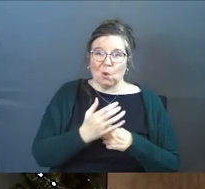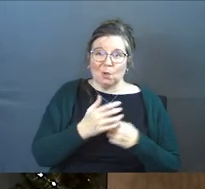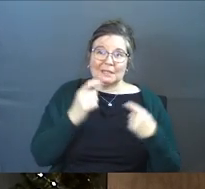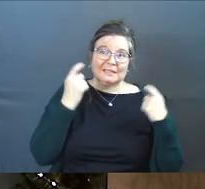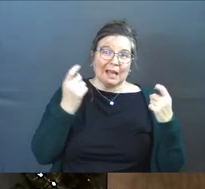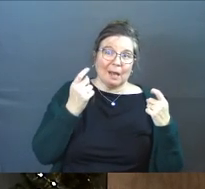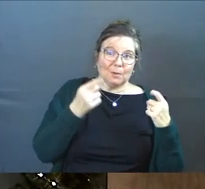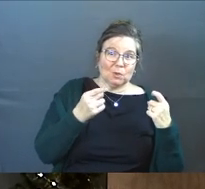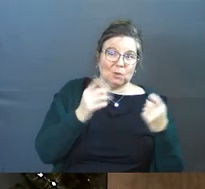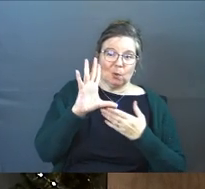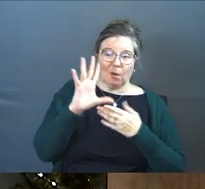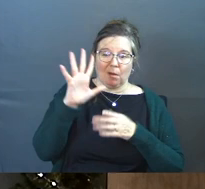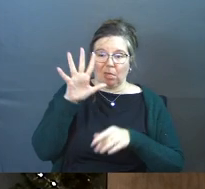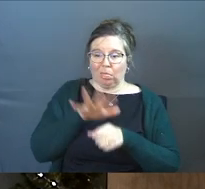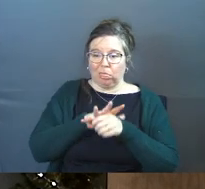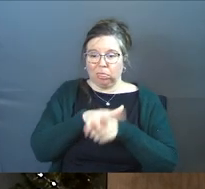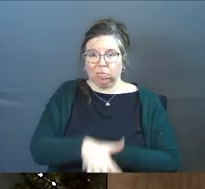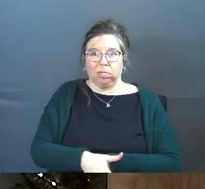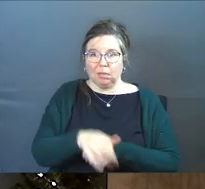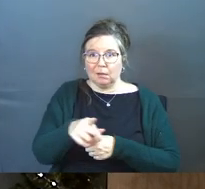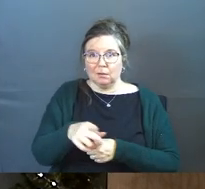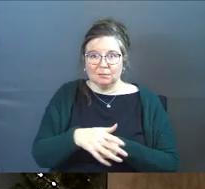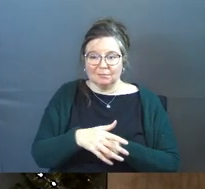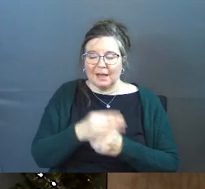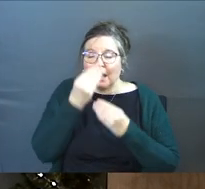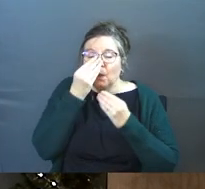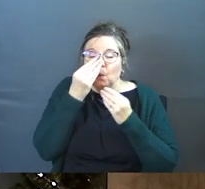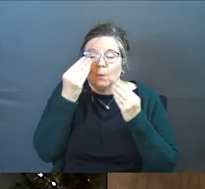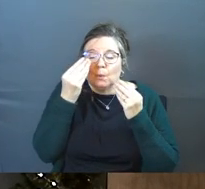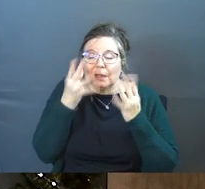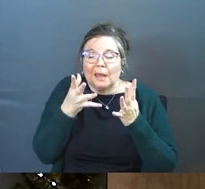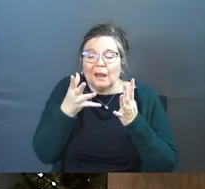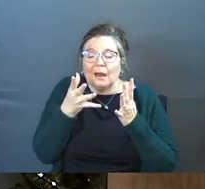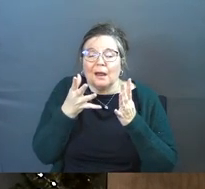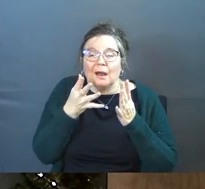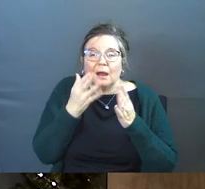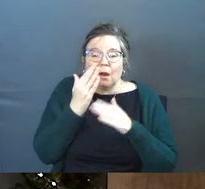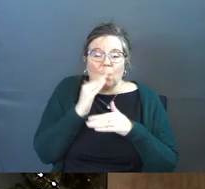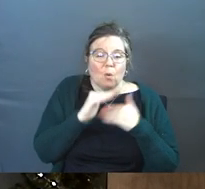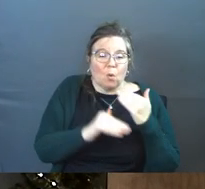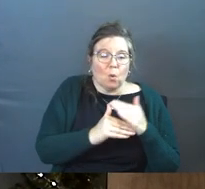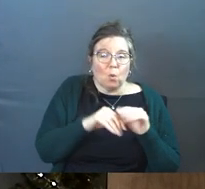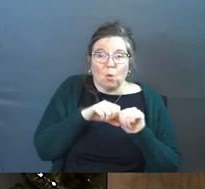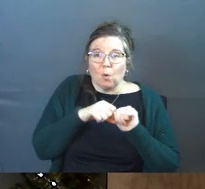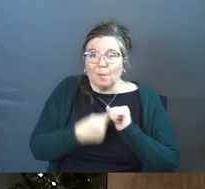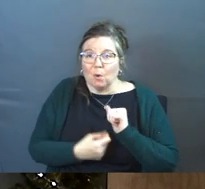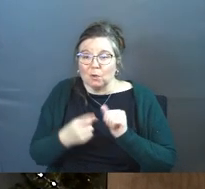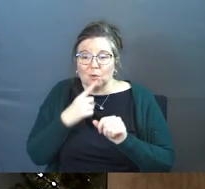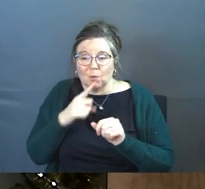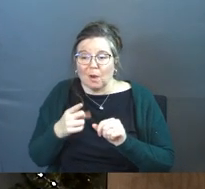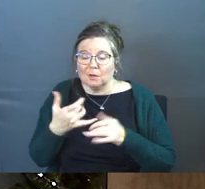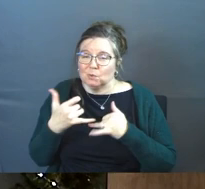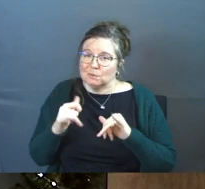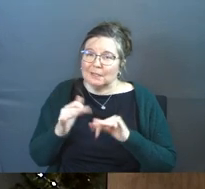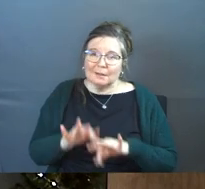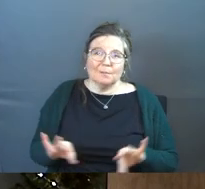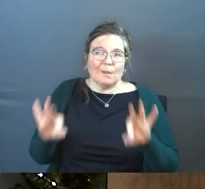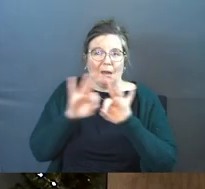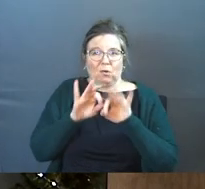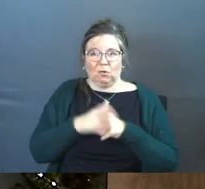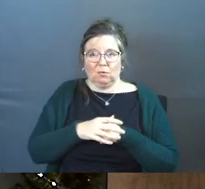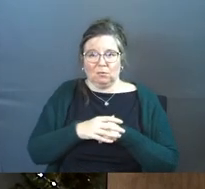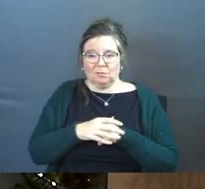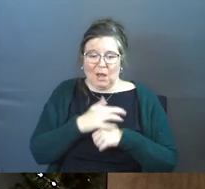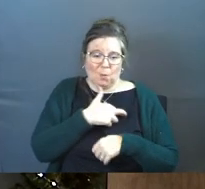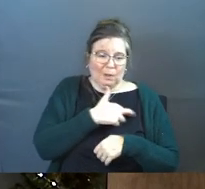celebrates you or doesn't celebrate you. I don't care how whole or broken you feel. I don't care how